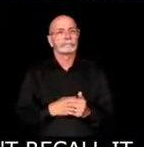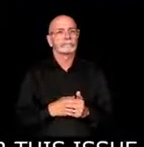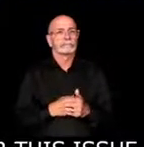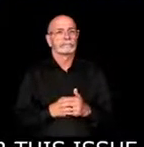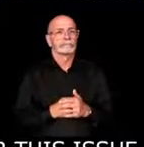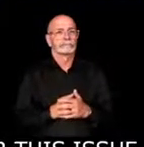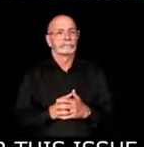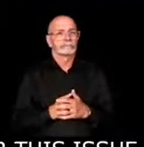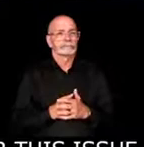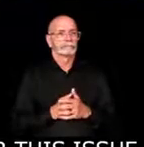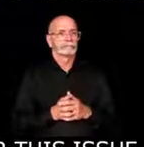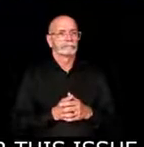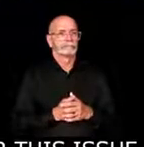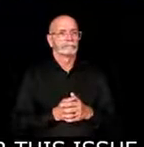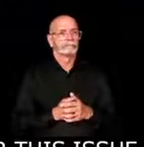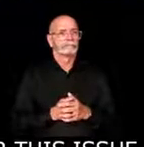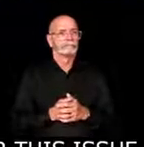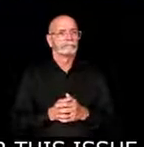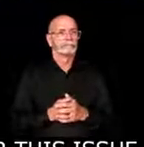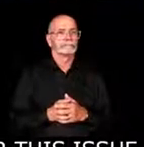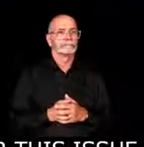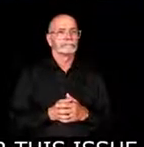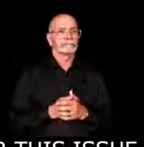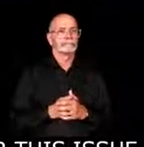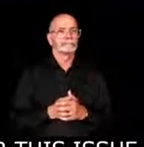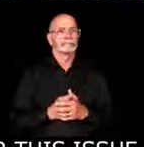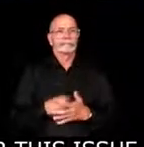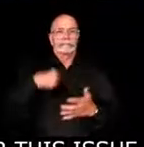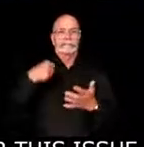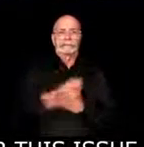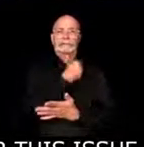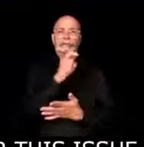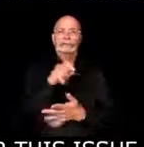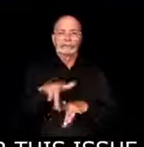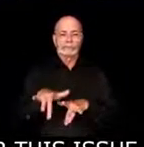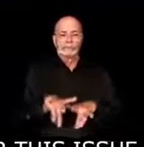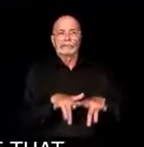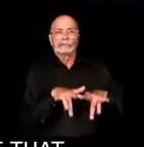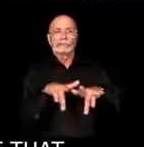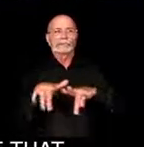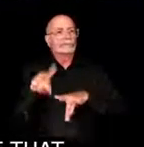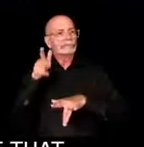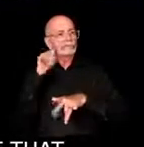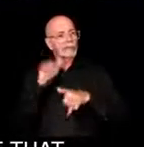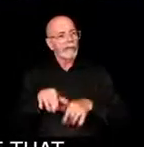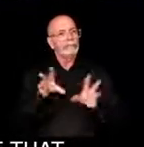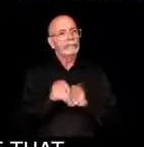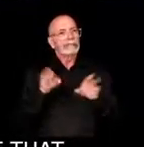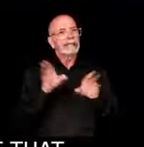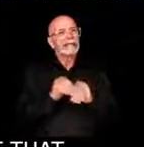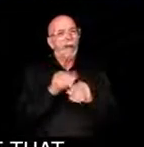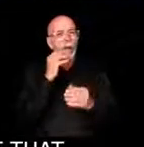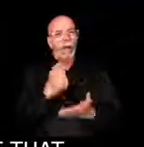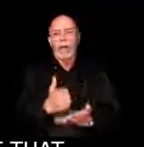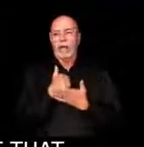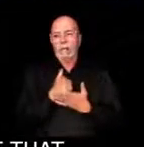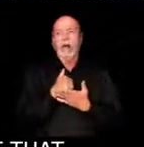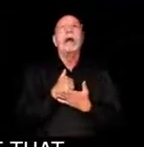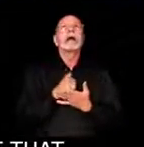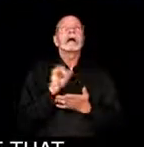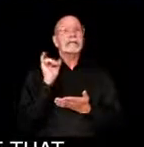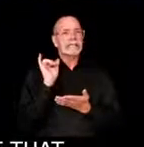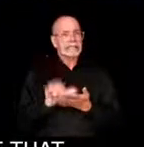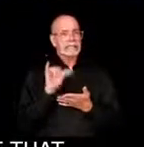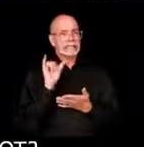like an audio recording of that meeting, that would be of great assistance, would it not? It would leave